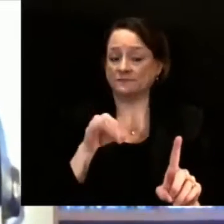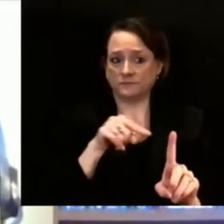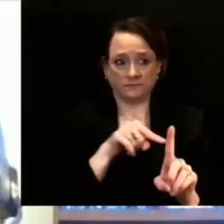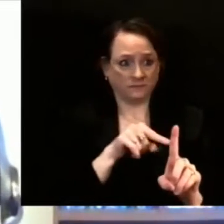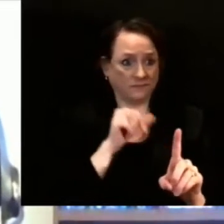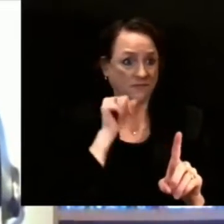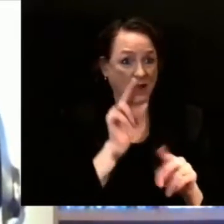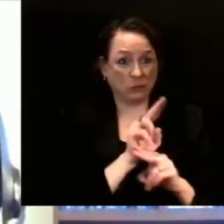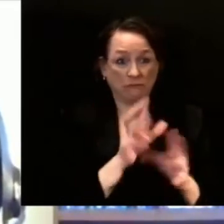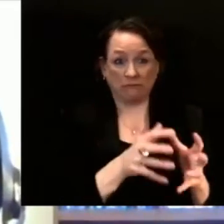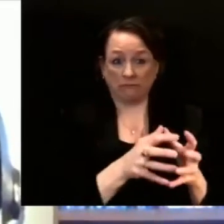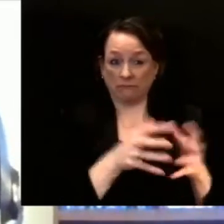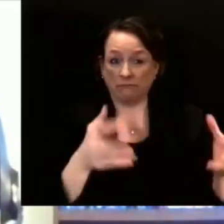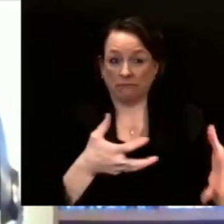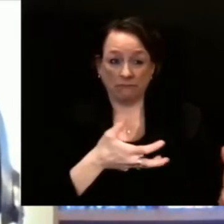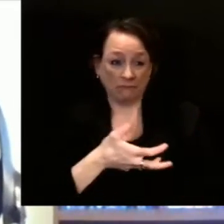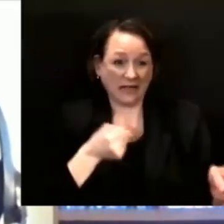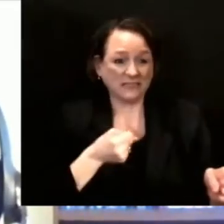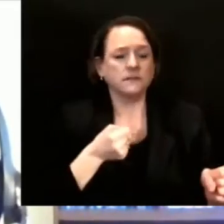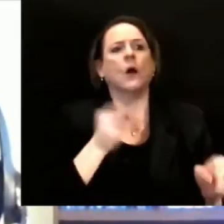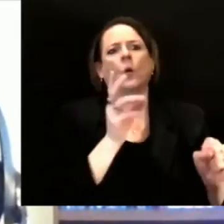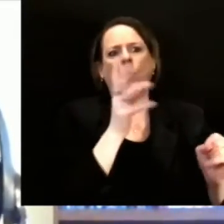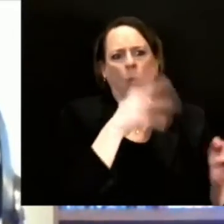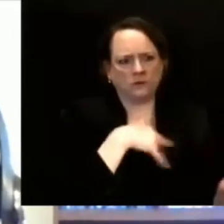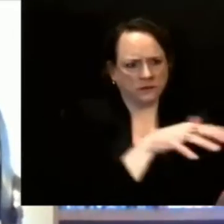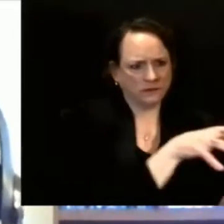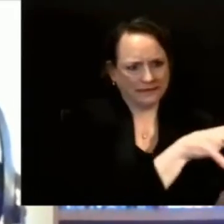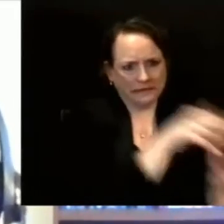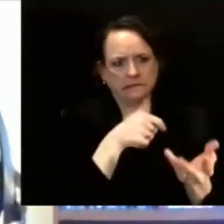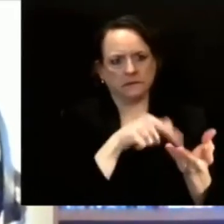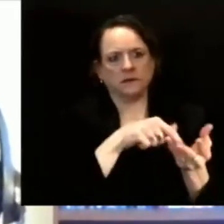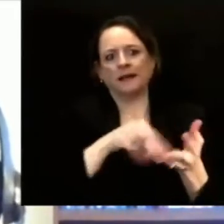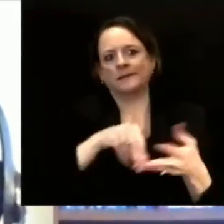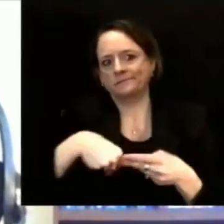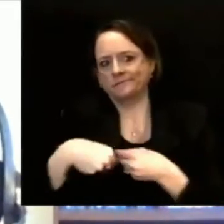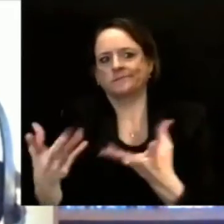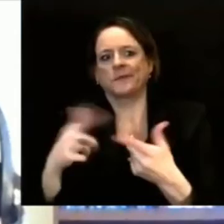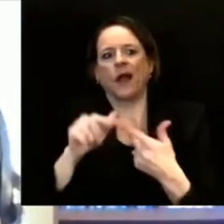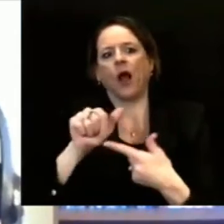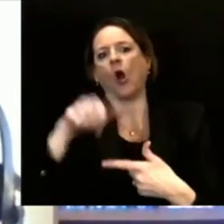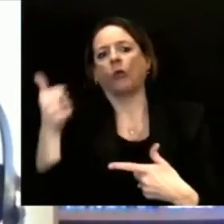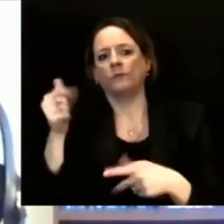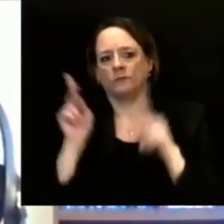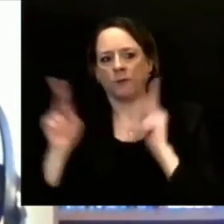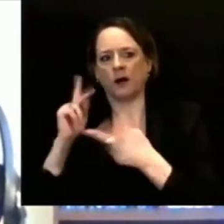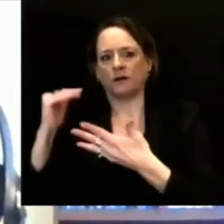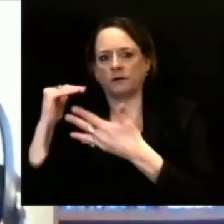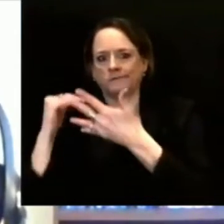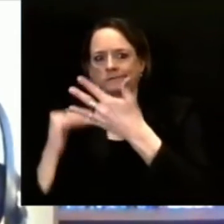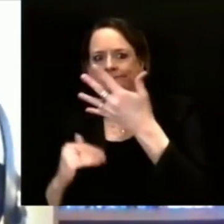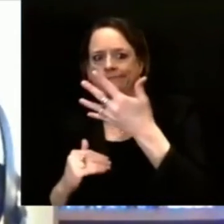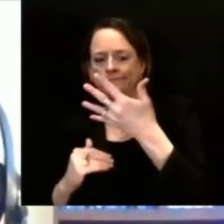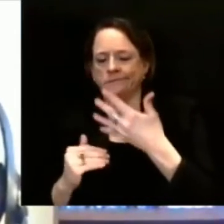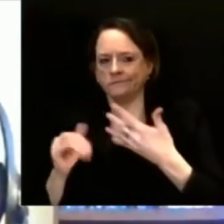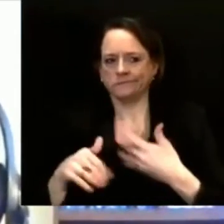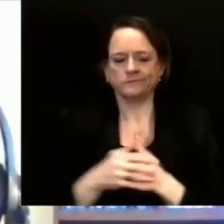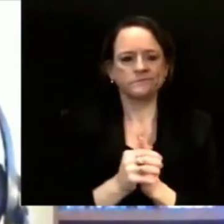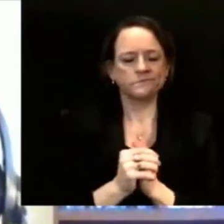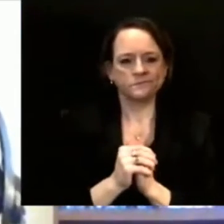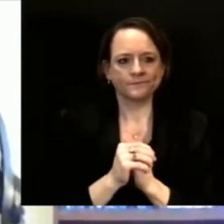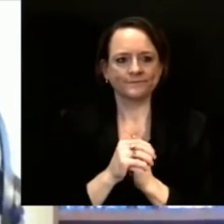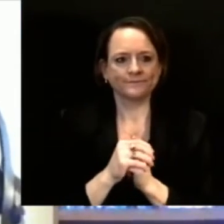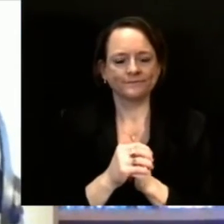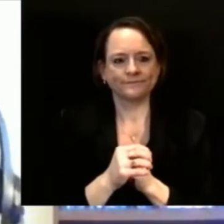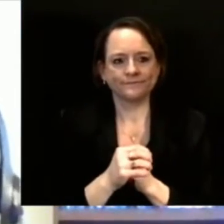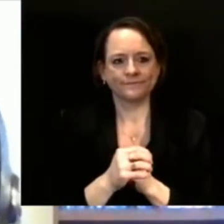vaccinators very soon. The second thing I would say is that each state designed